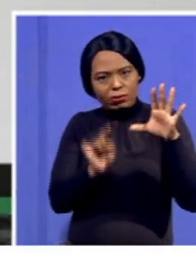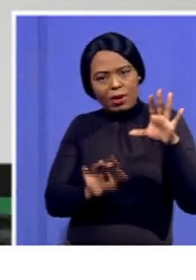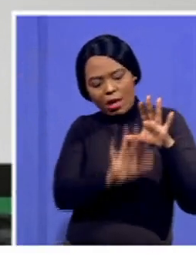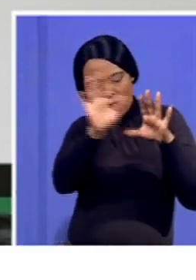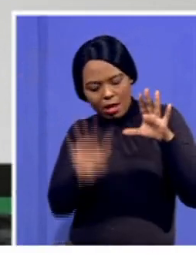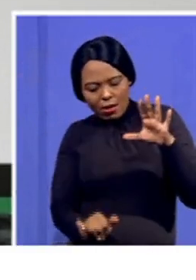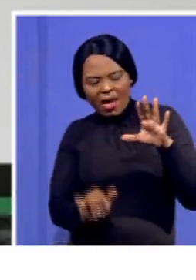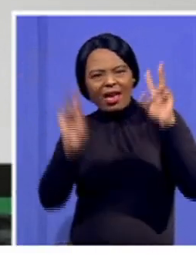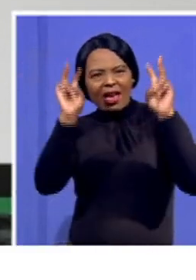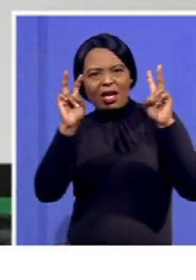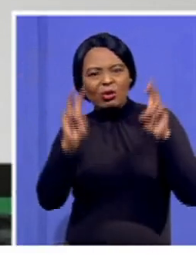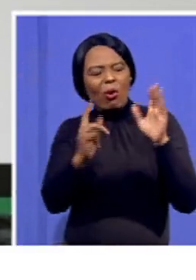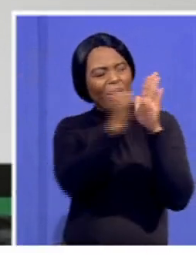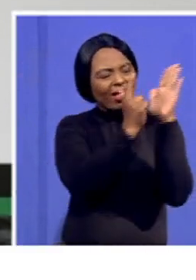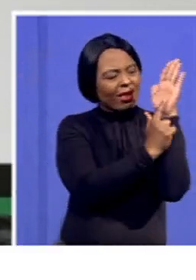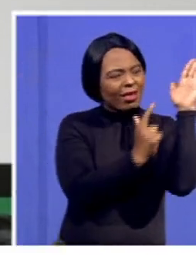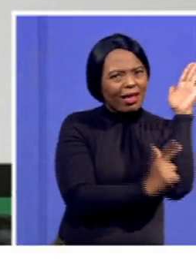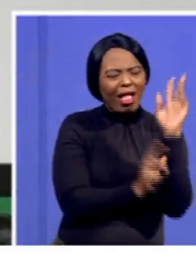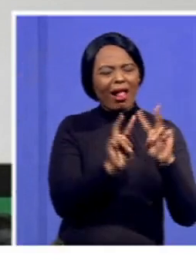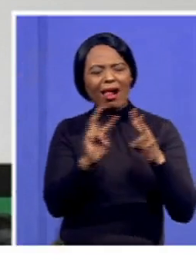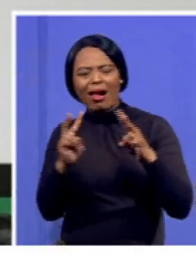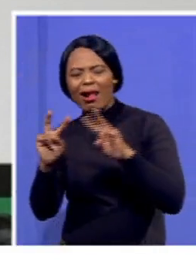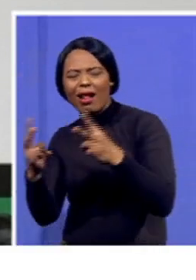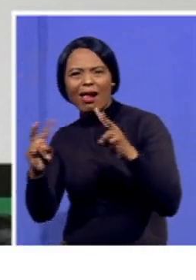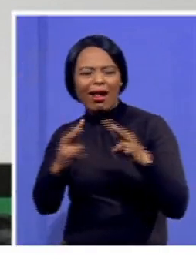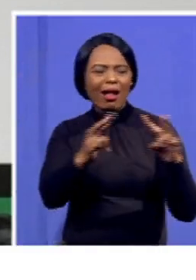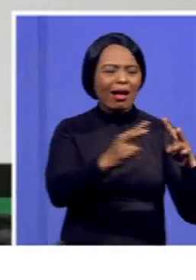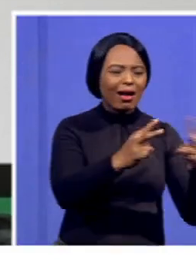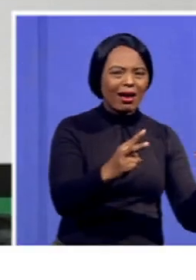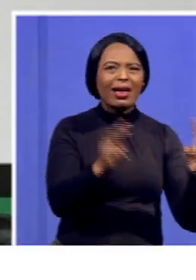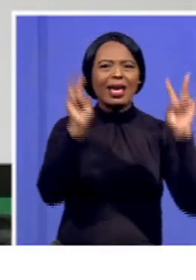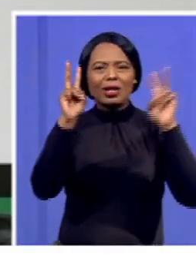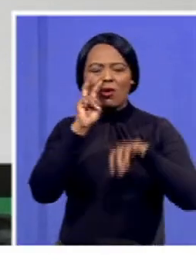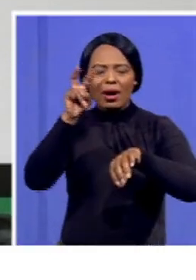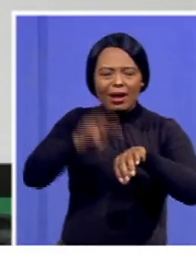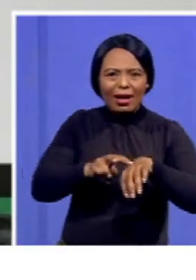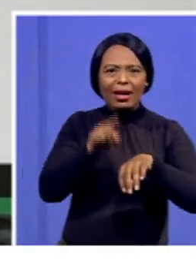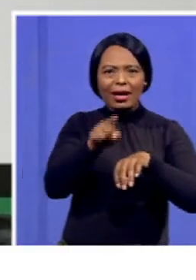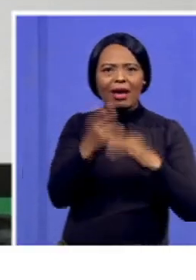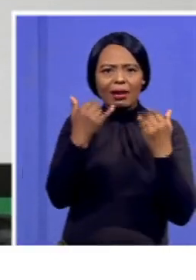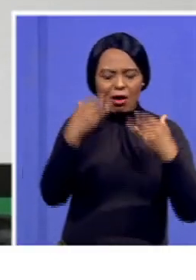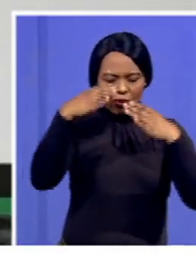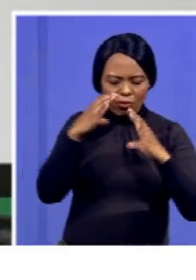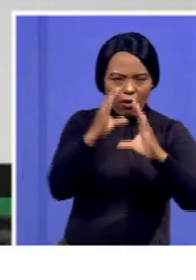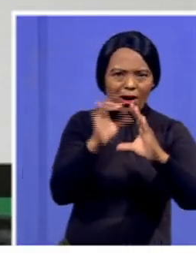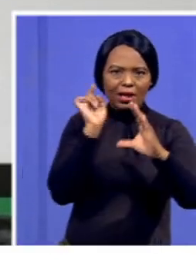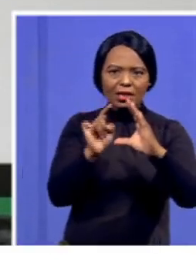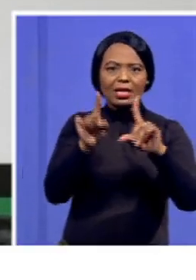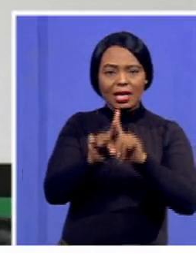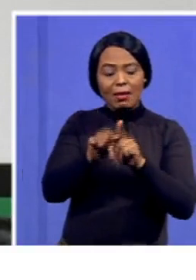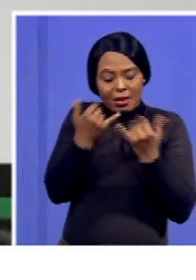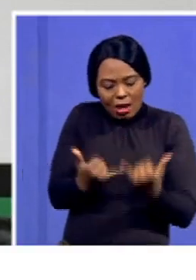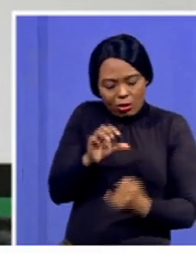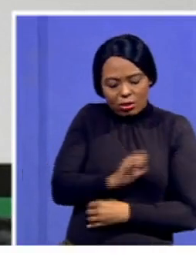of legislation that is different across requirements and that will need for us to be able to pay attention and make in South Africa